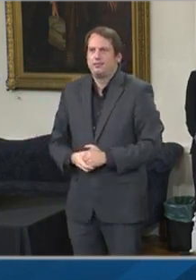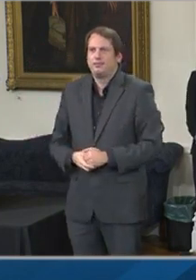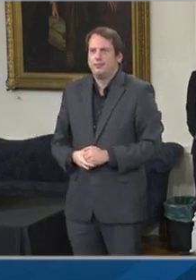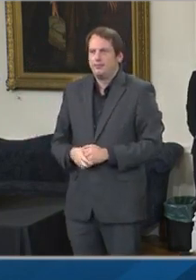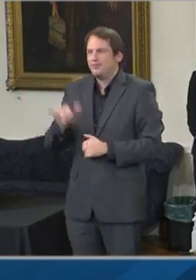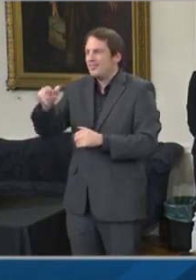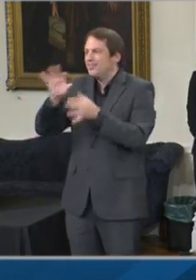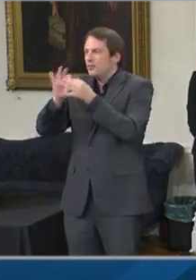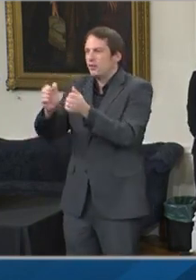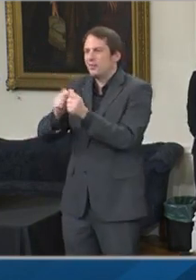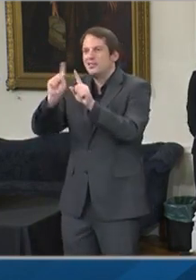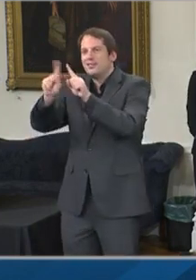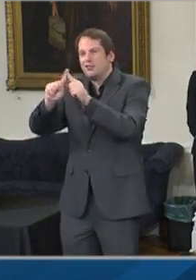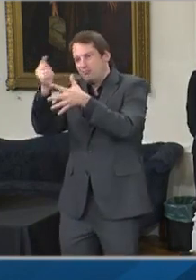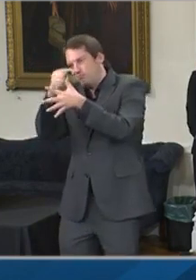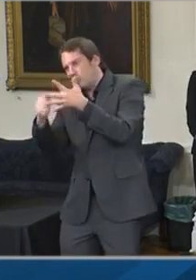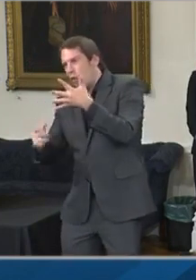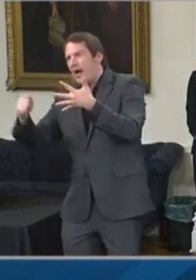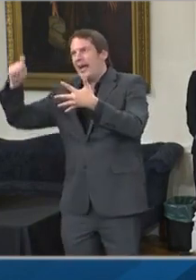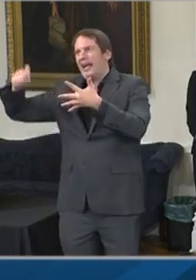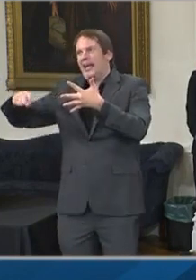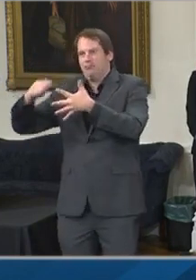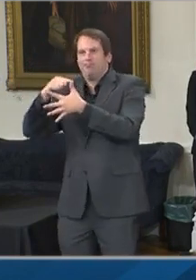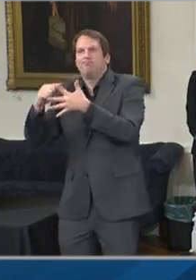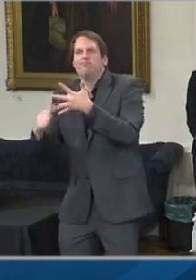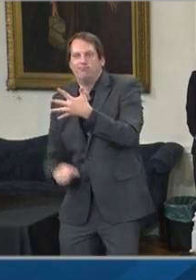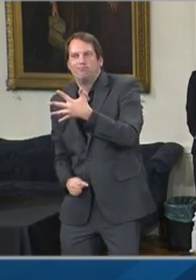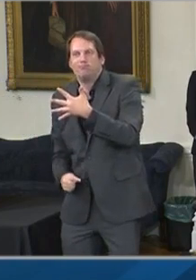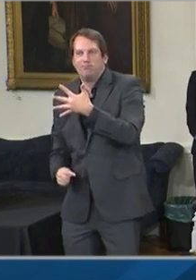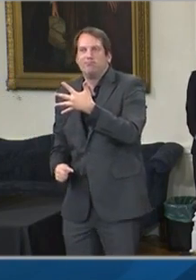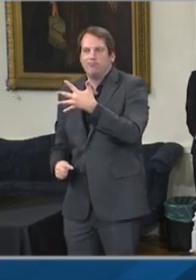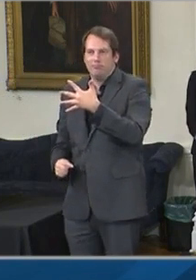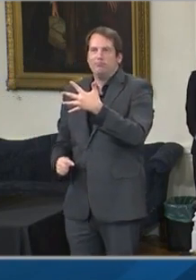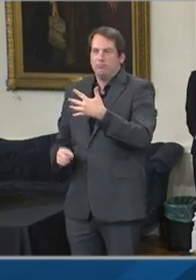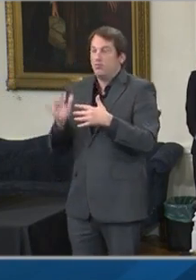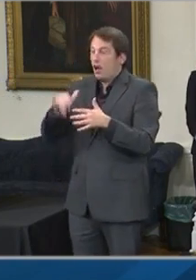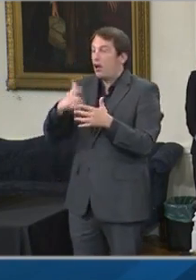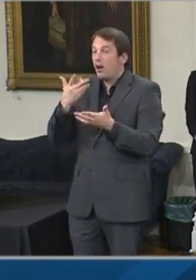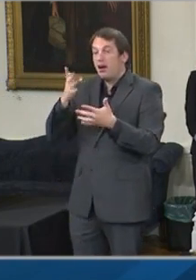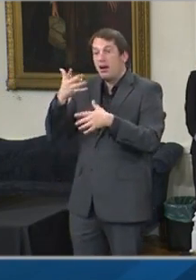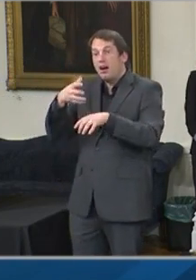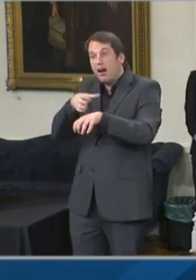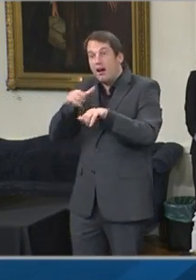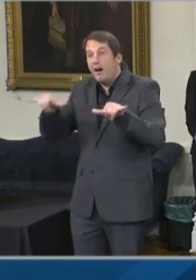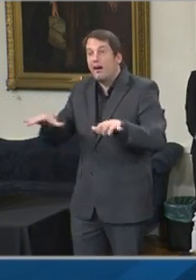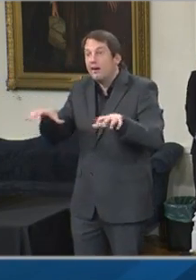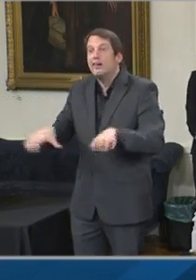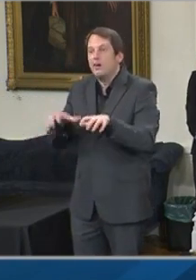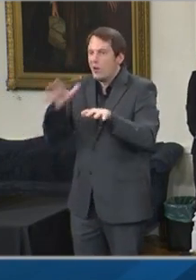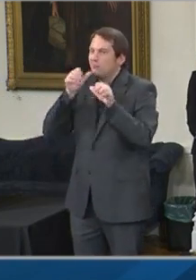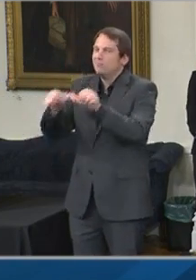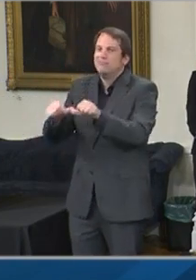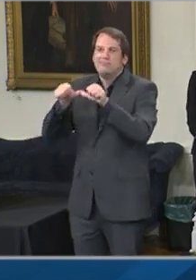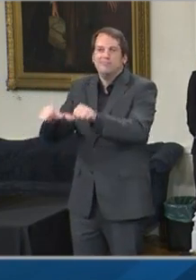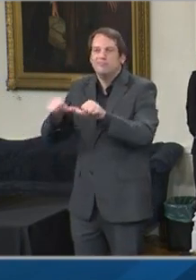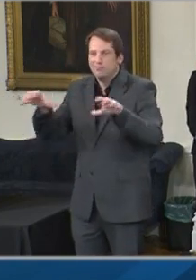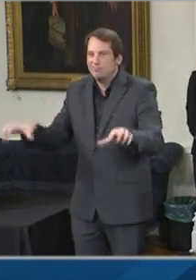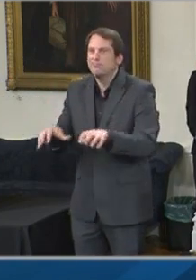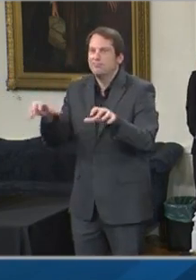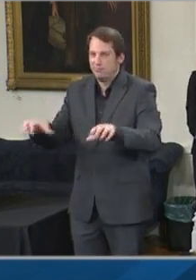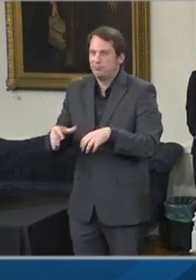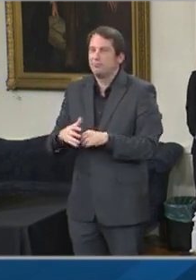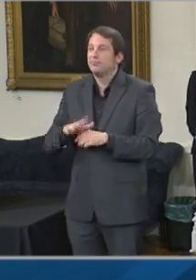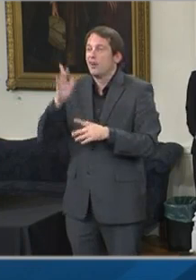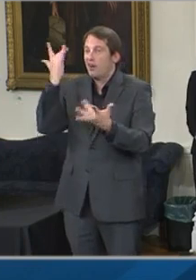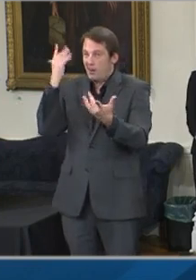our state economic situation on an ongoing basis, and as we wait for the federal government to reach a consensus